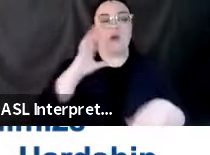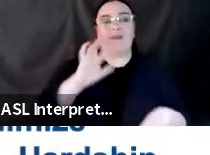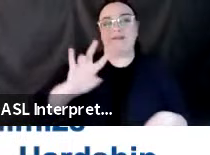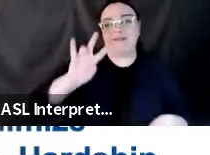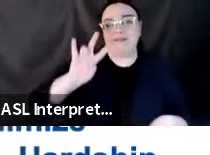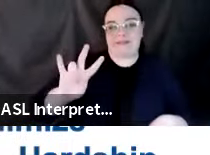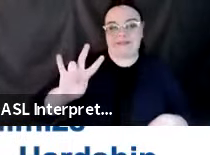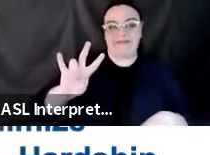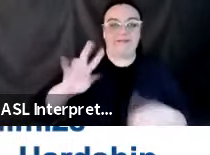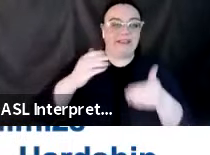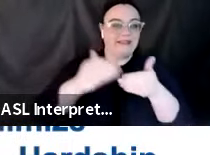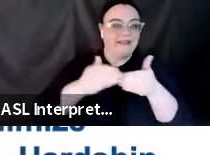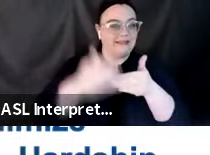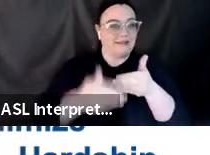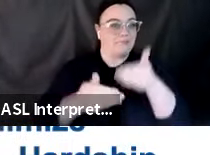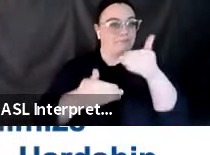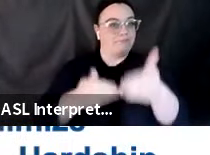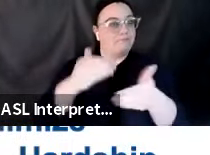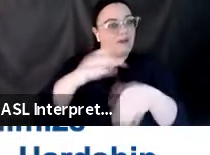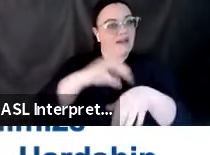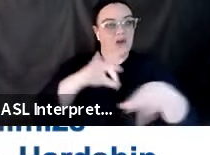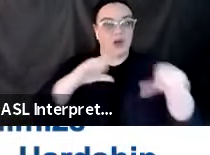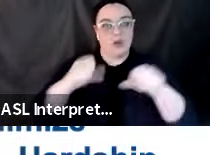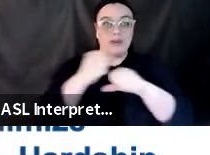these, but what to do before, during, and after.